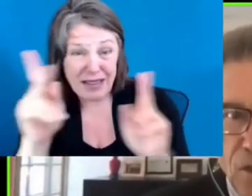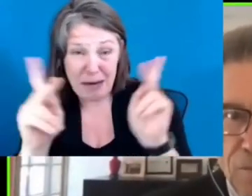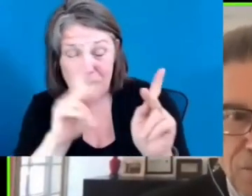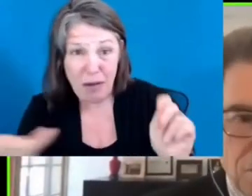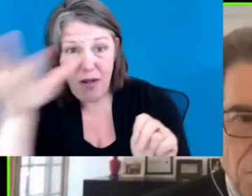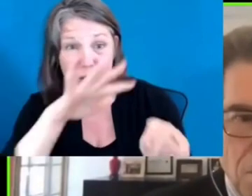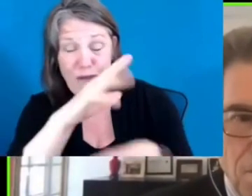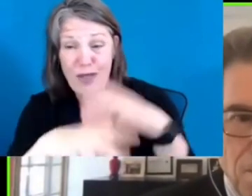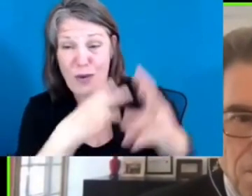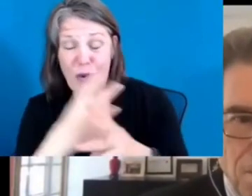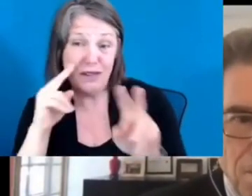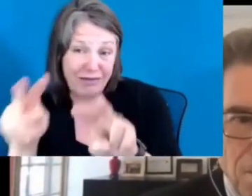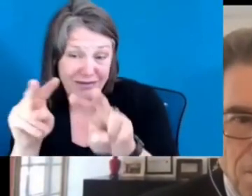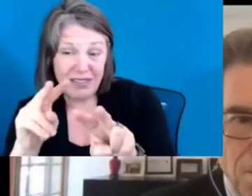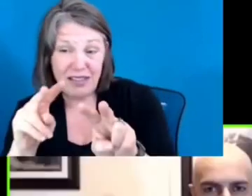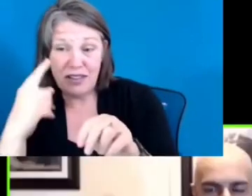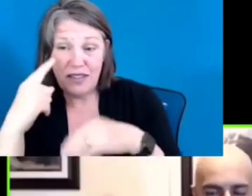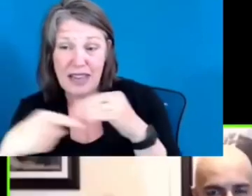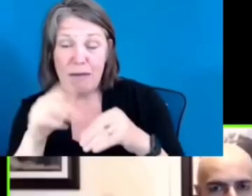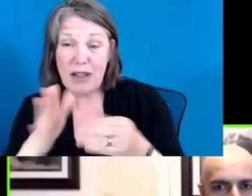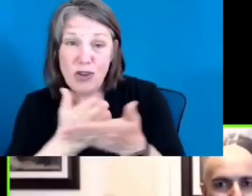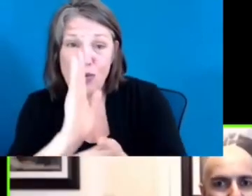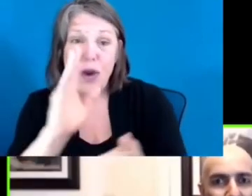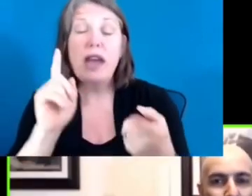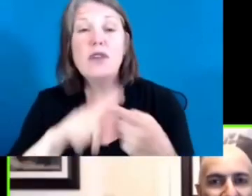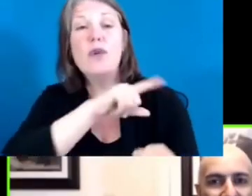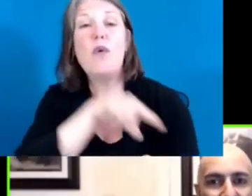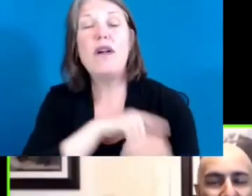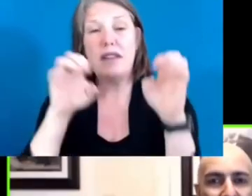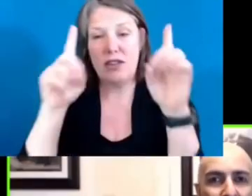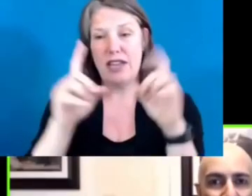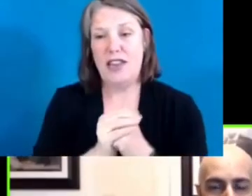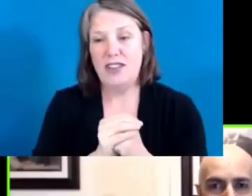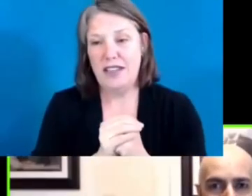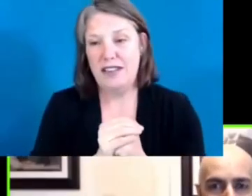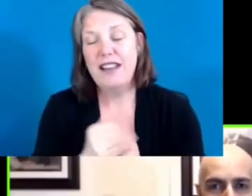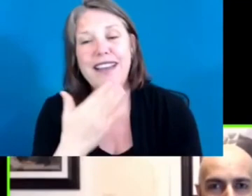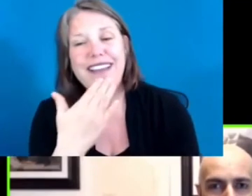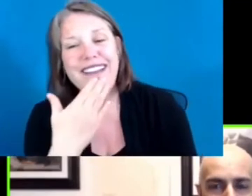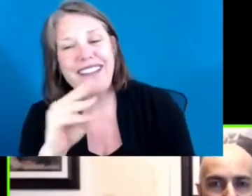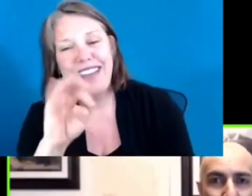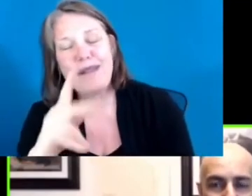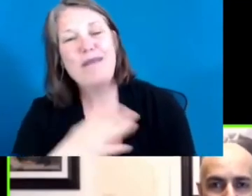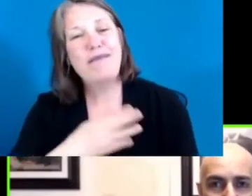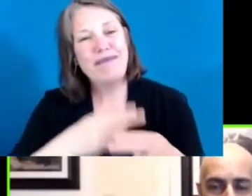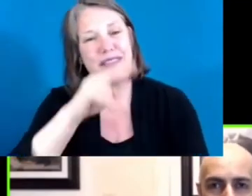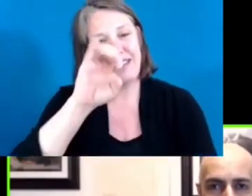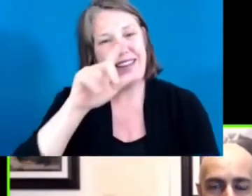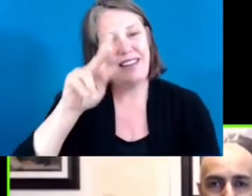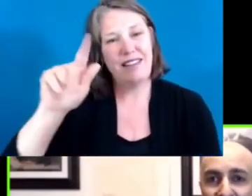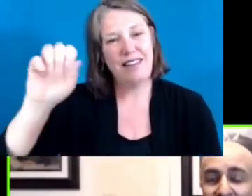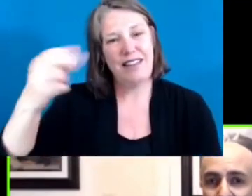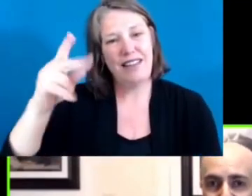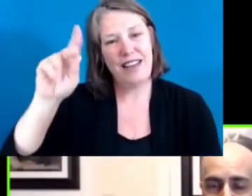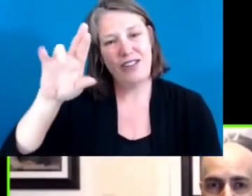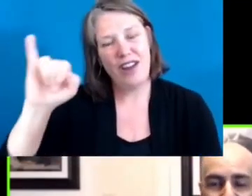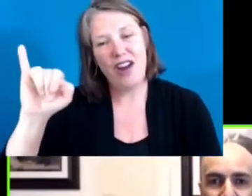education. Neil thank you, Mark. My name is Neil Kashkari. I'm President of the Federal Reserve Bank in Minneapolis. I'm really pleased to be here with